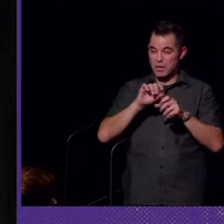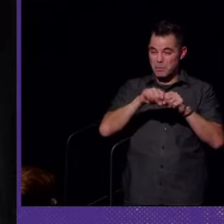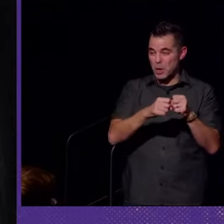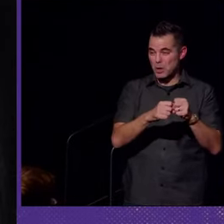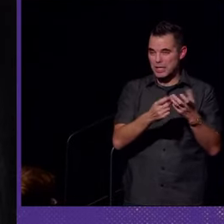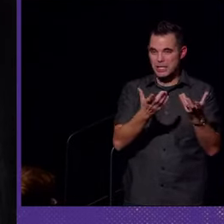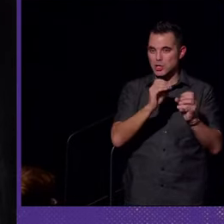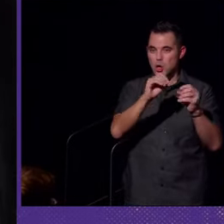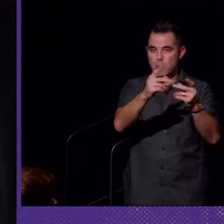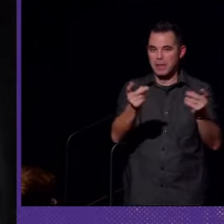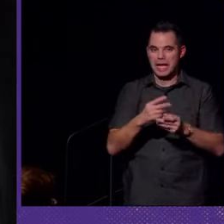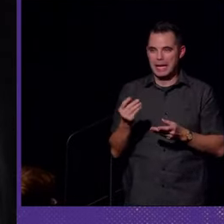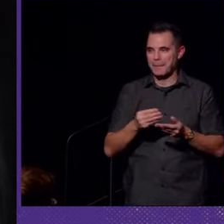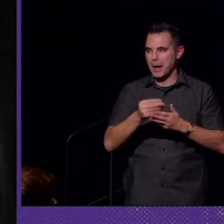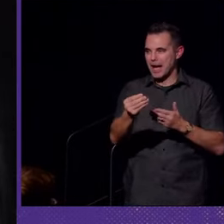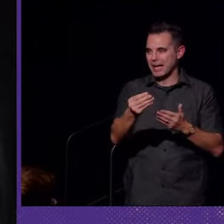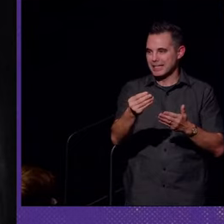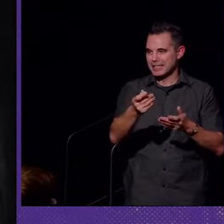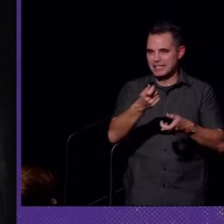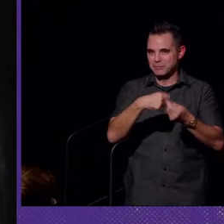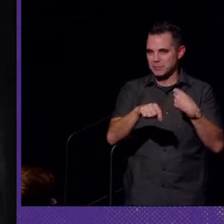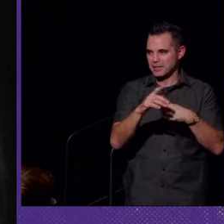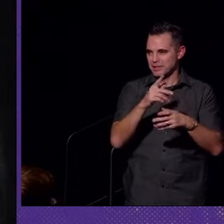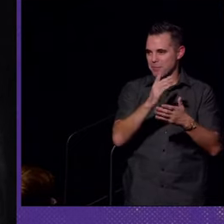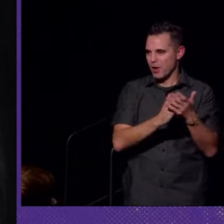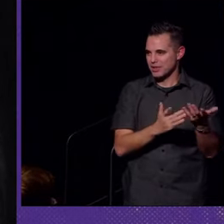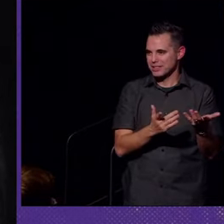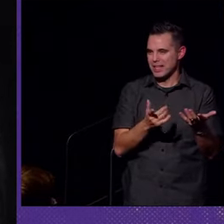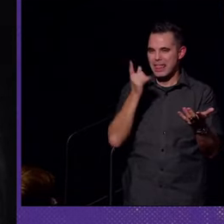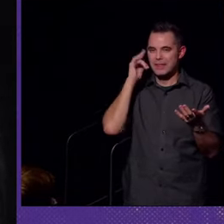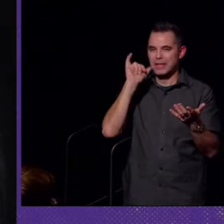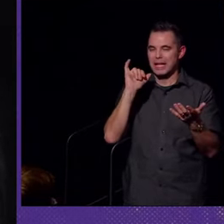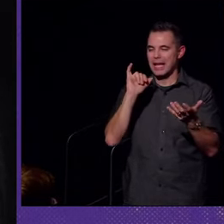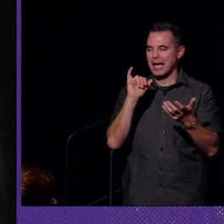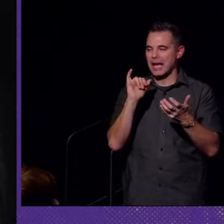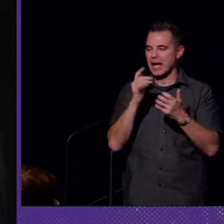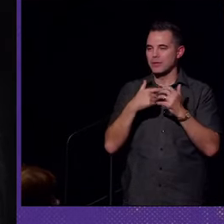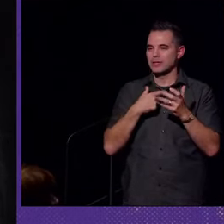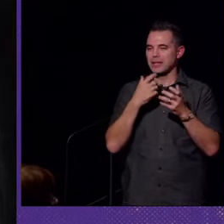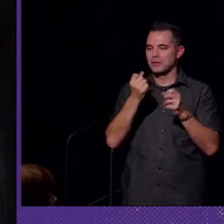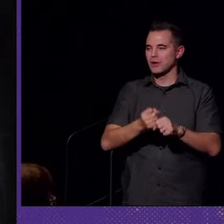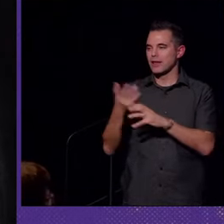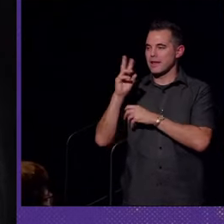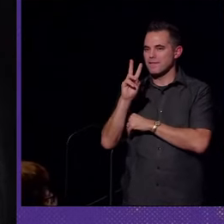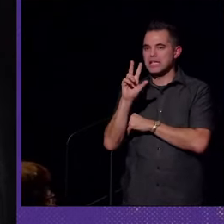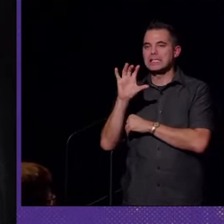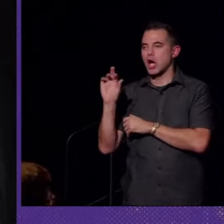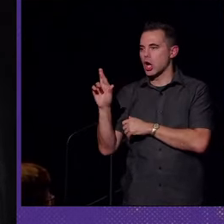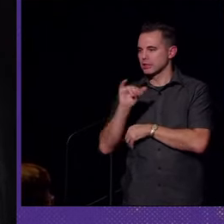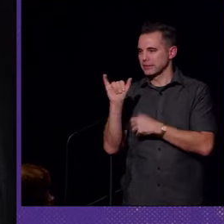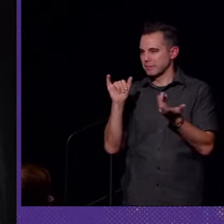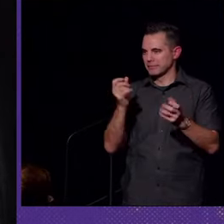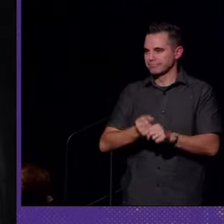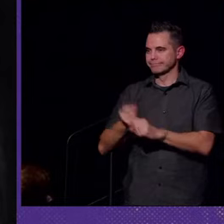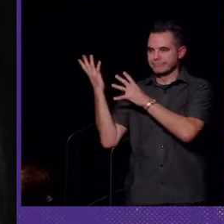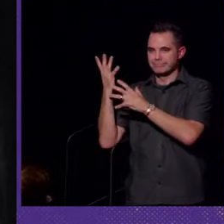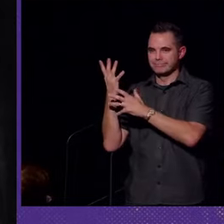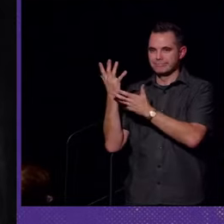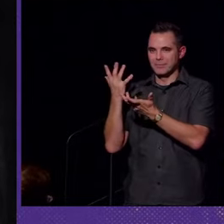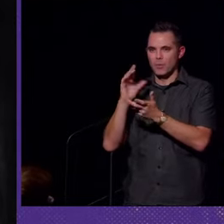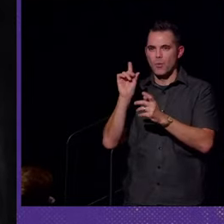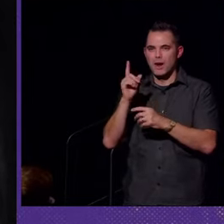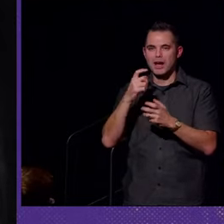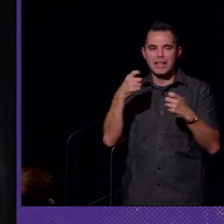there's no place I can buy a spare part. Think of, like, how we've gotten rid of, like, VCRs. Right? Like, where are the